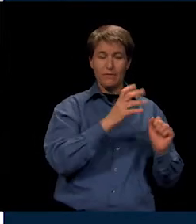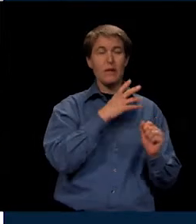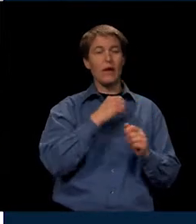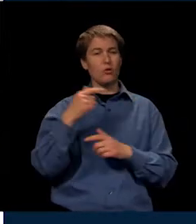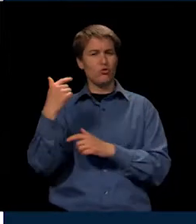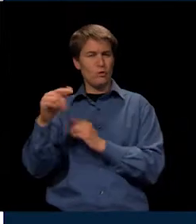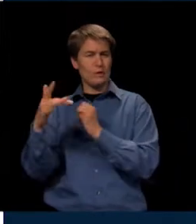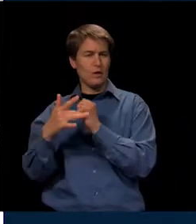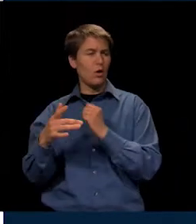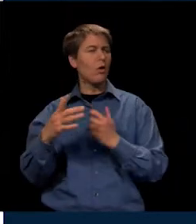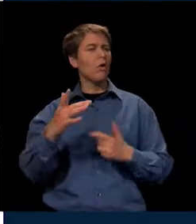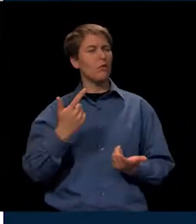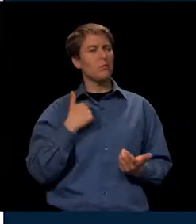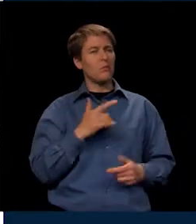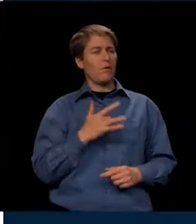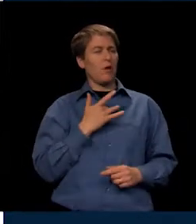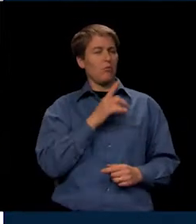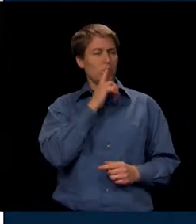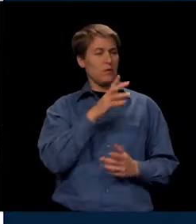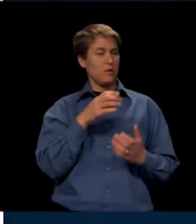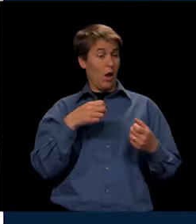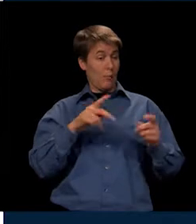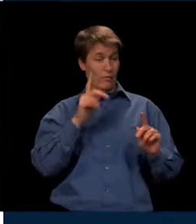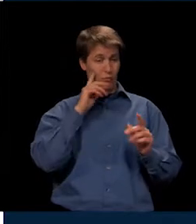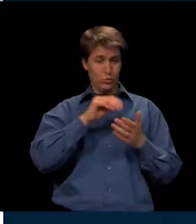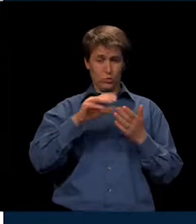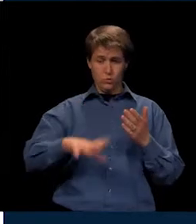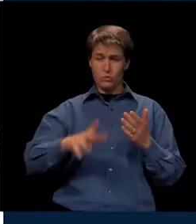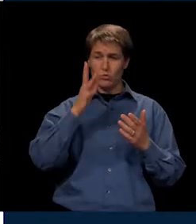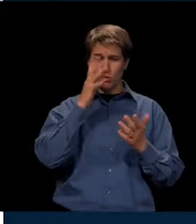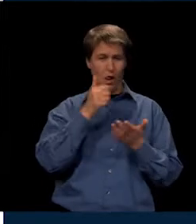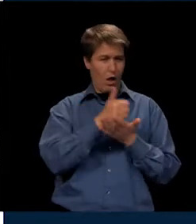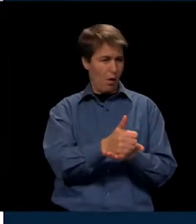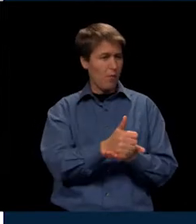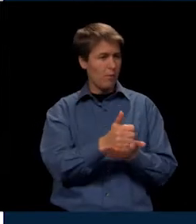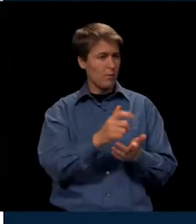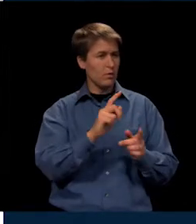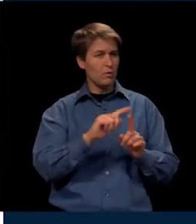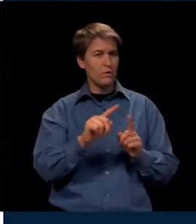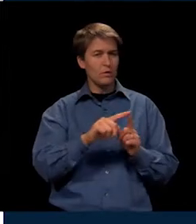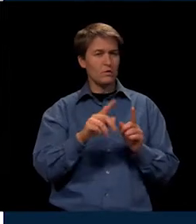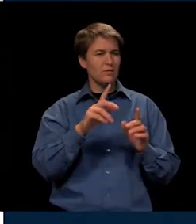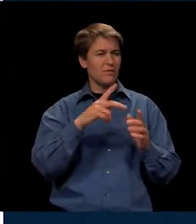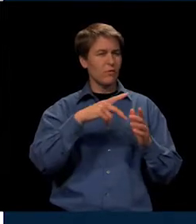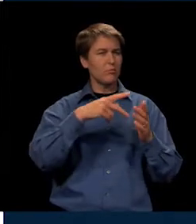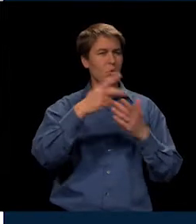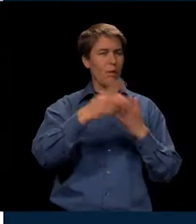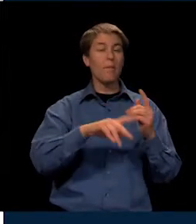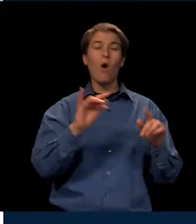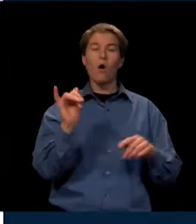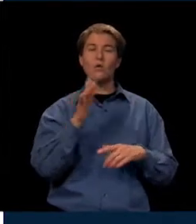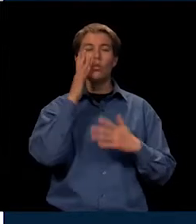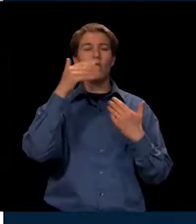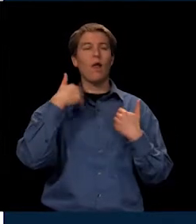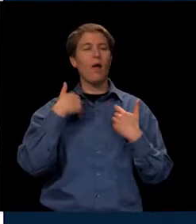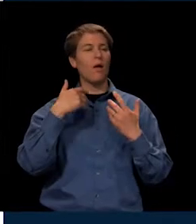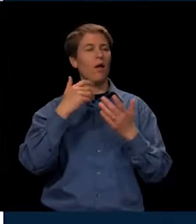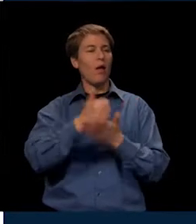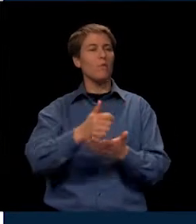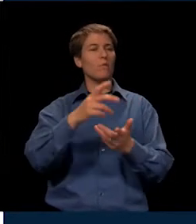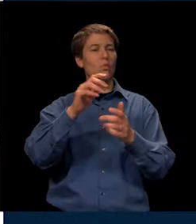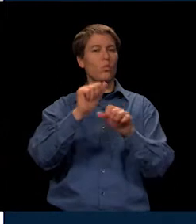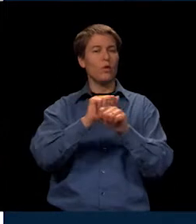for what opportunities we have for our students, but also would help to meet both labor statistics as well as our community needs.